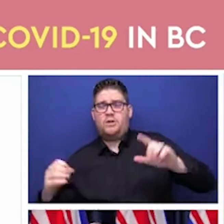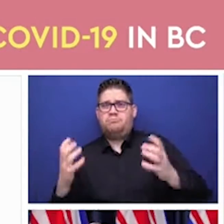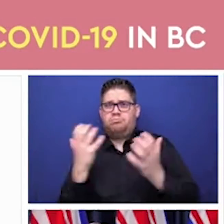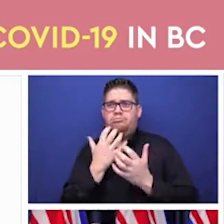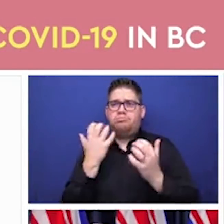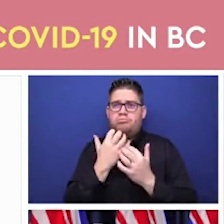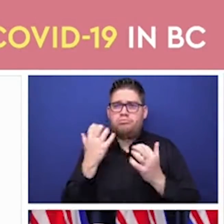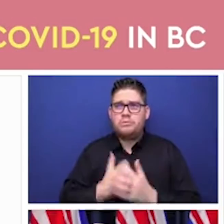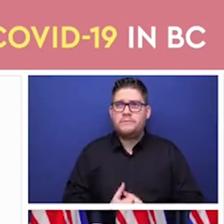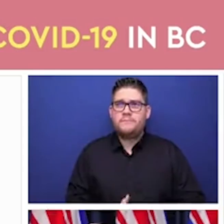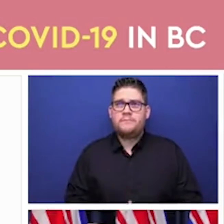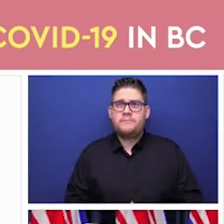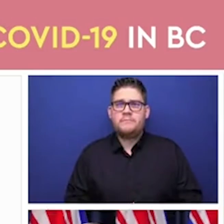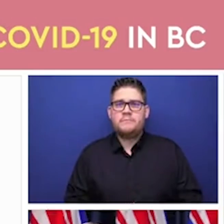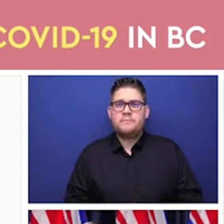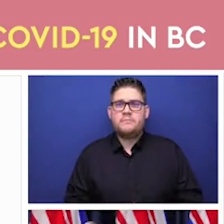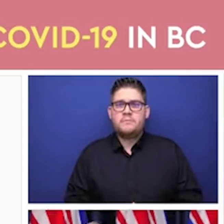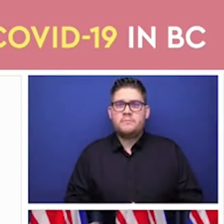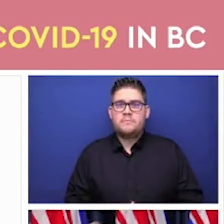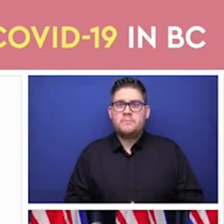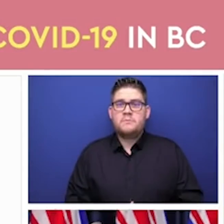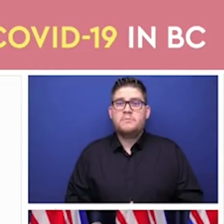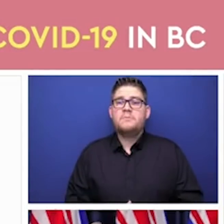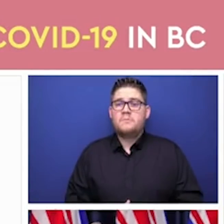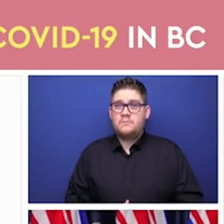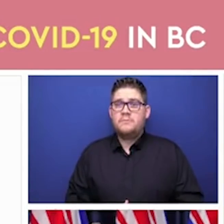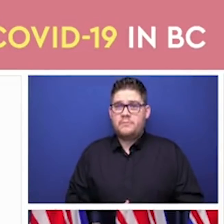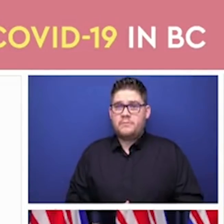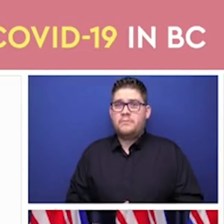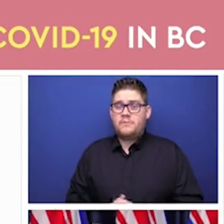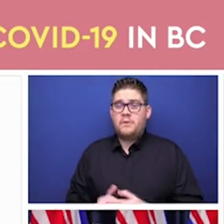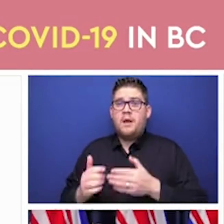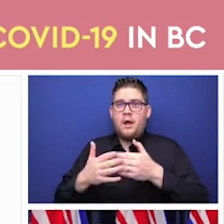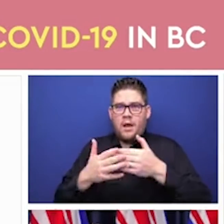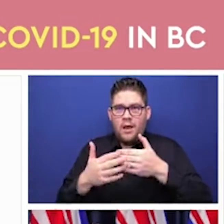vaccinations to those who work in the community, we will see the same impact.